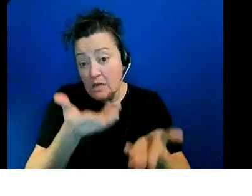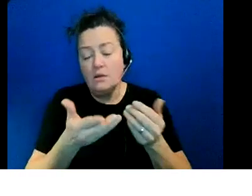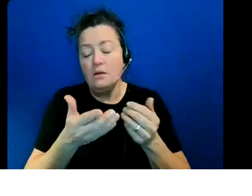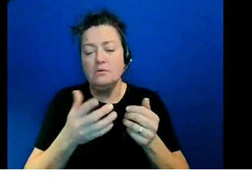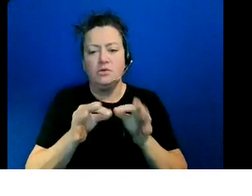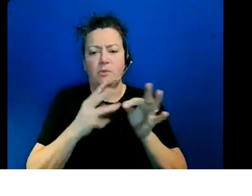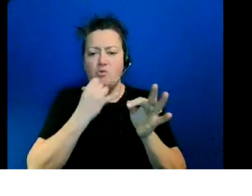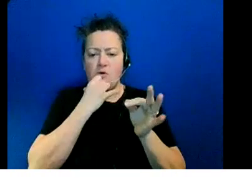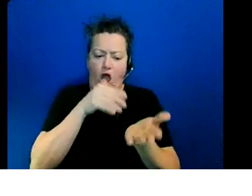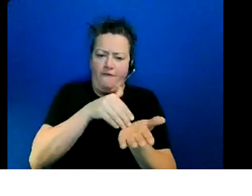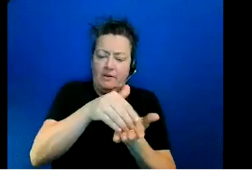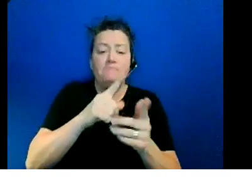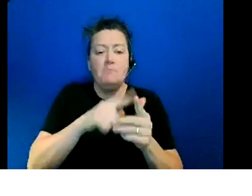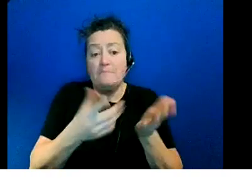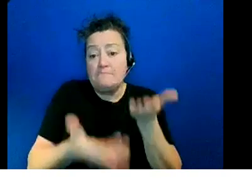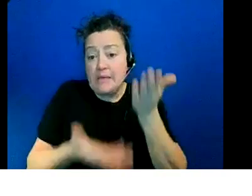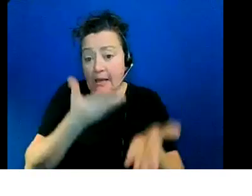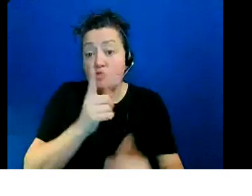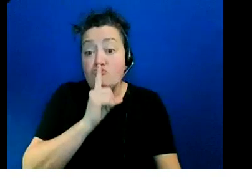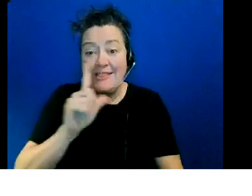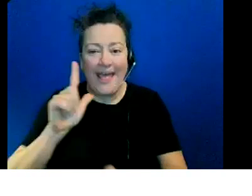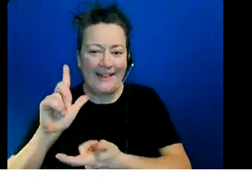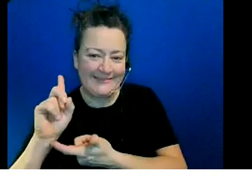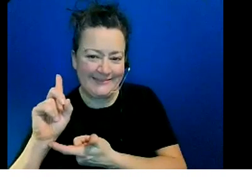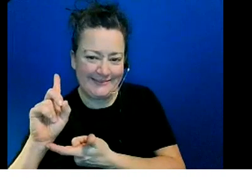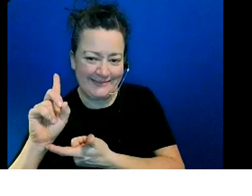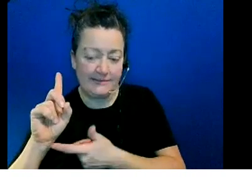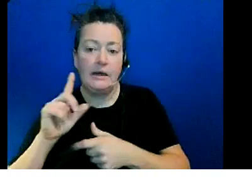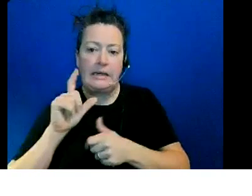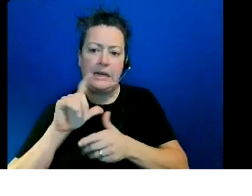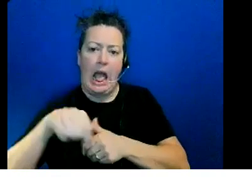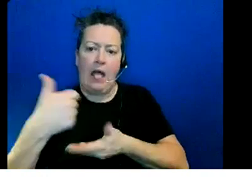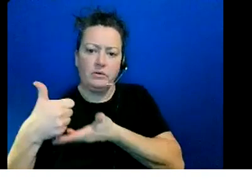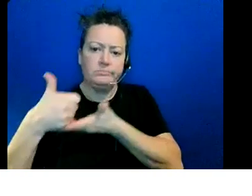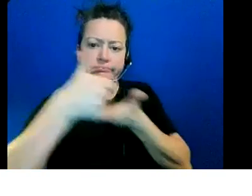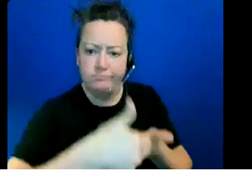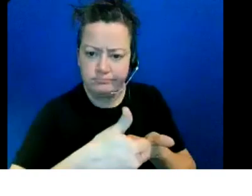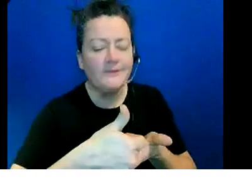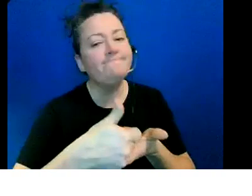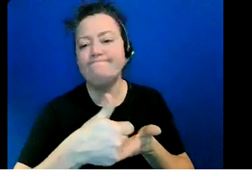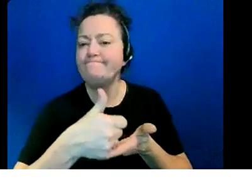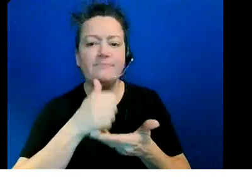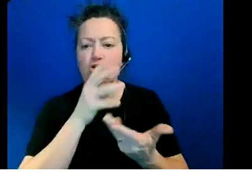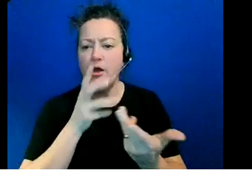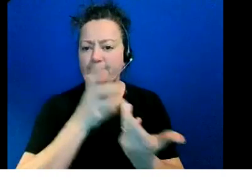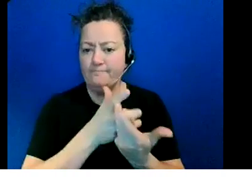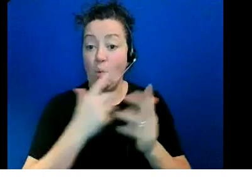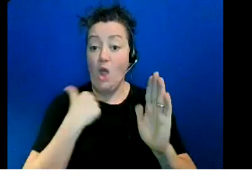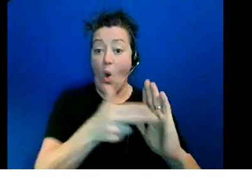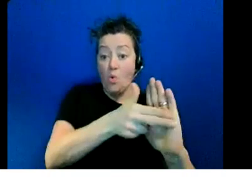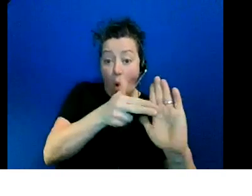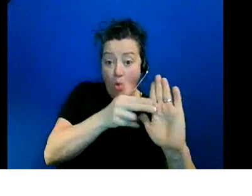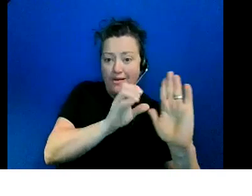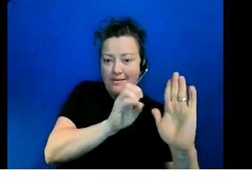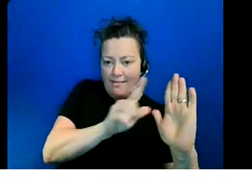the intervention that they actually need and they are you know just coded as language learners and not